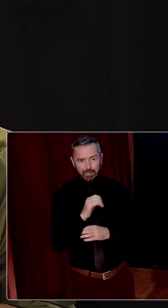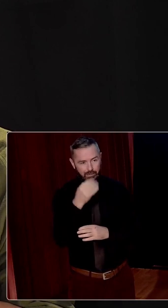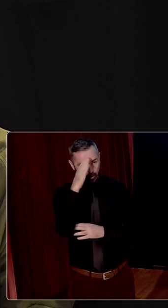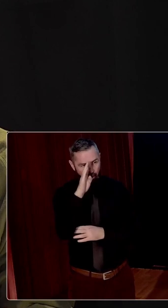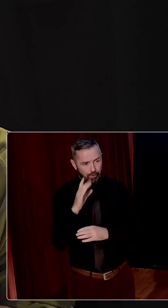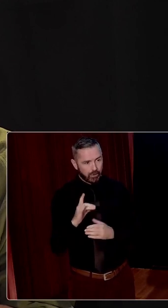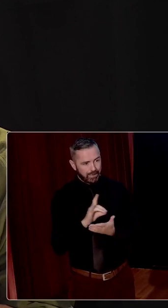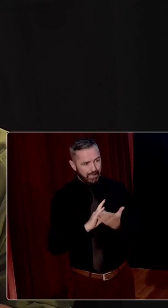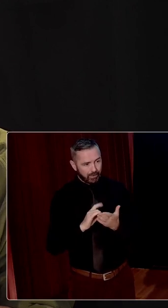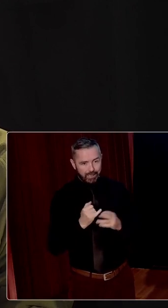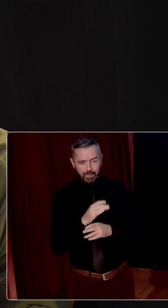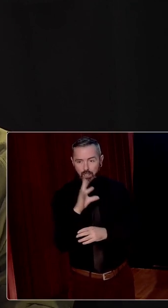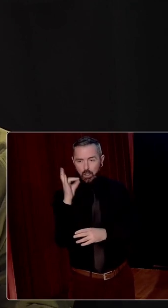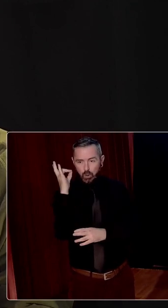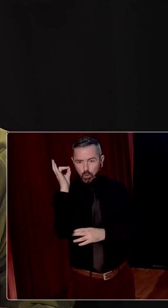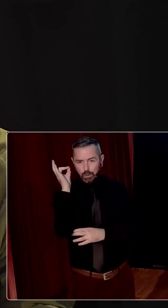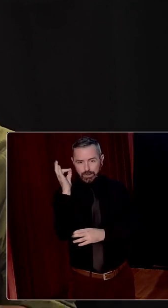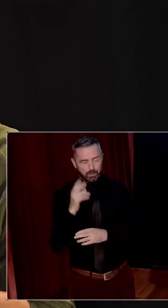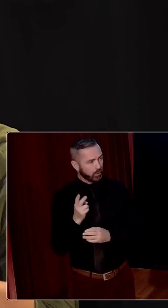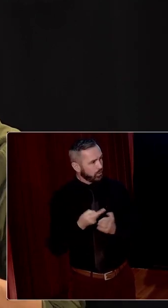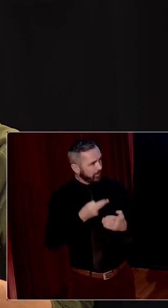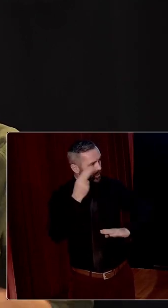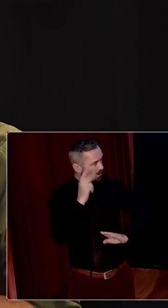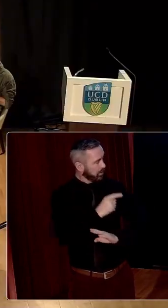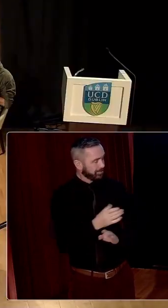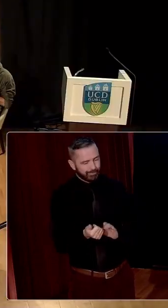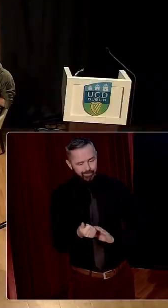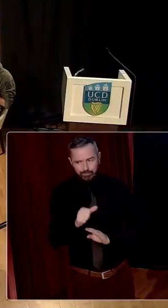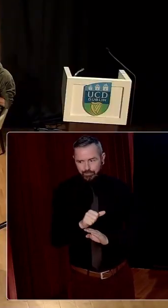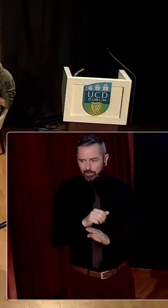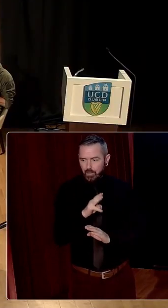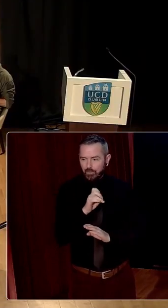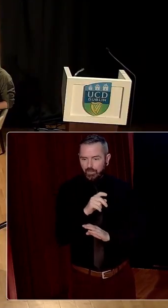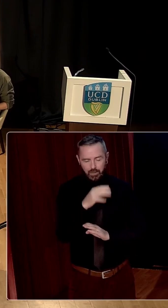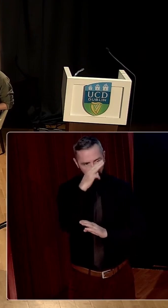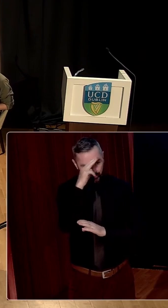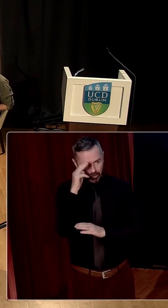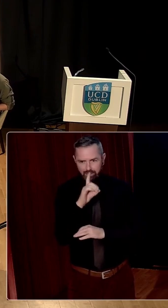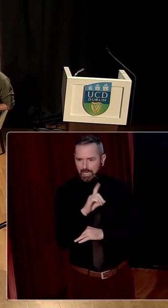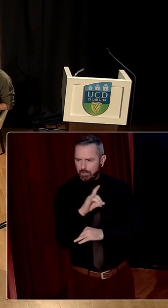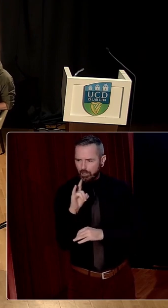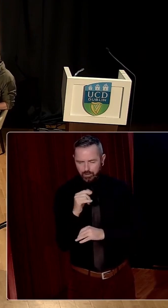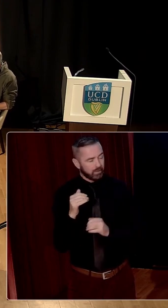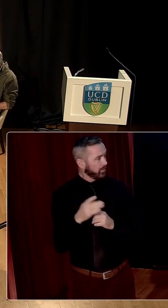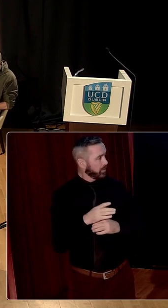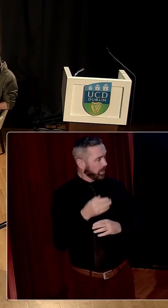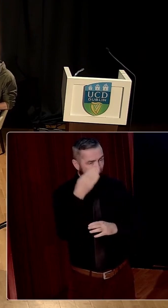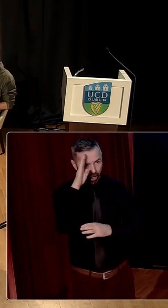in Queen's University in Belfast. Beside her, Professor Diarmut Ferriter, Chair of Modern Irish History at the UCD School of History.